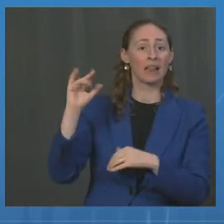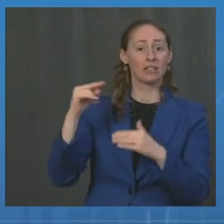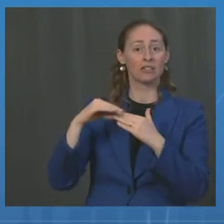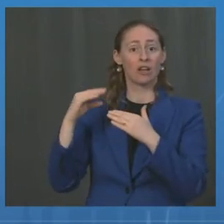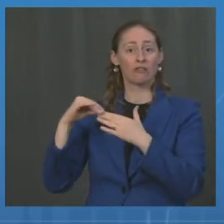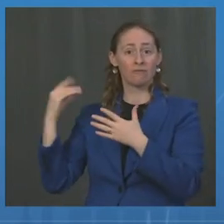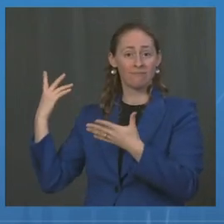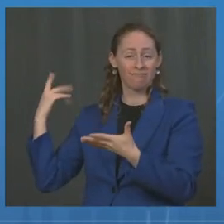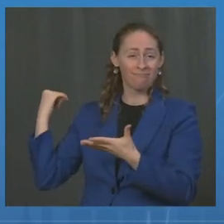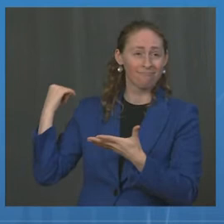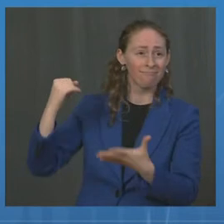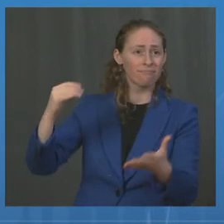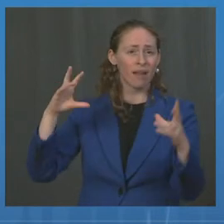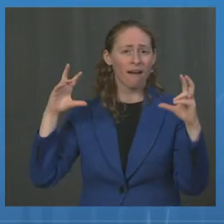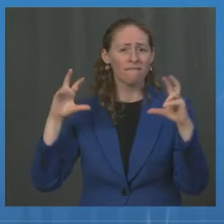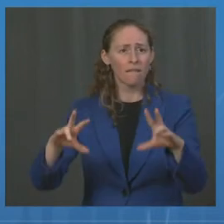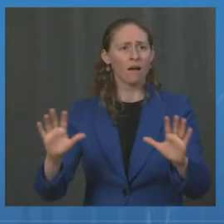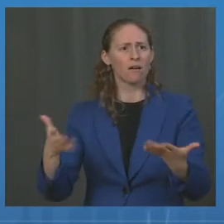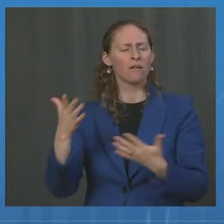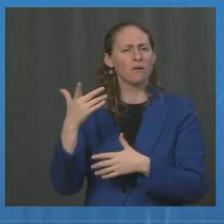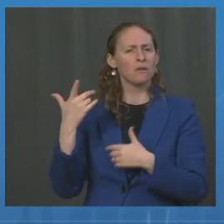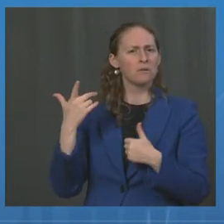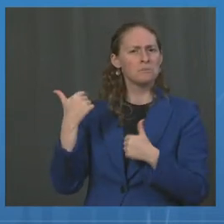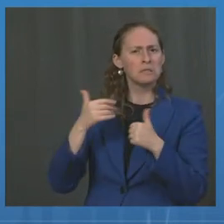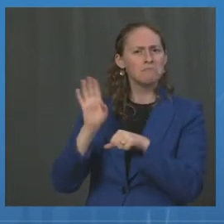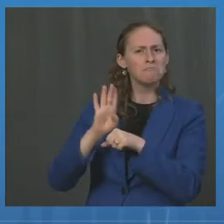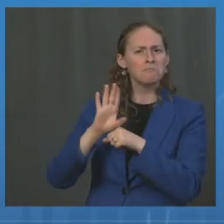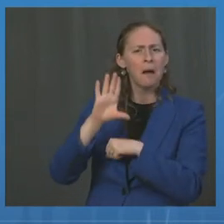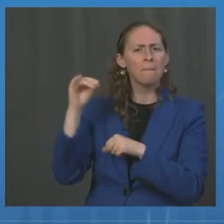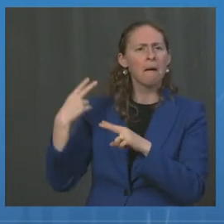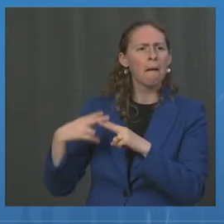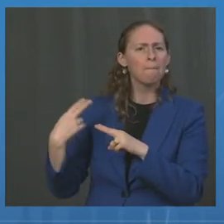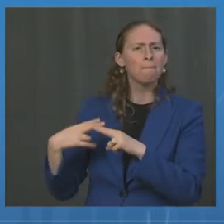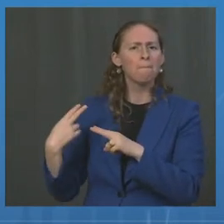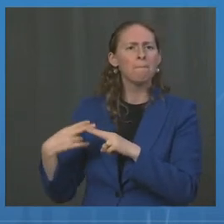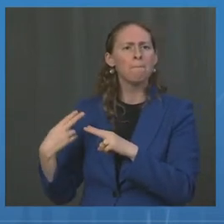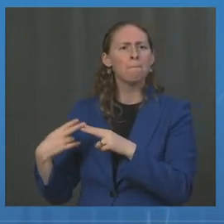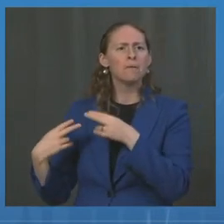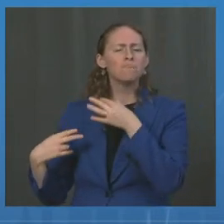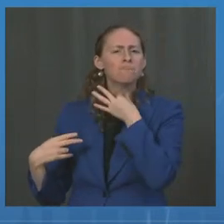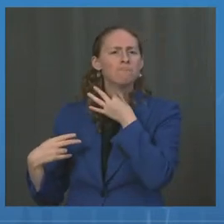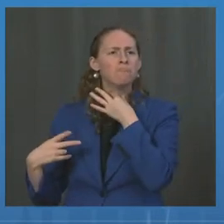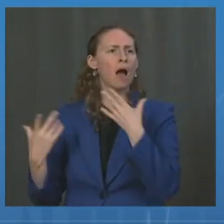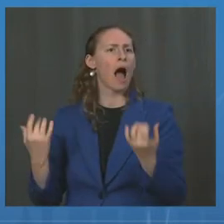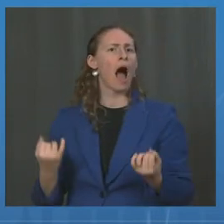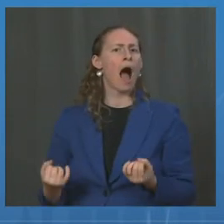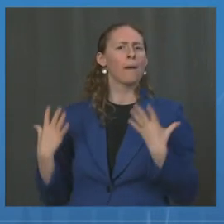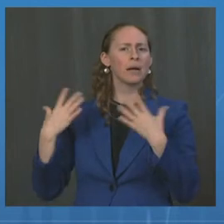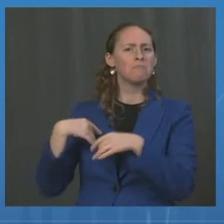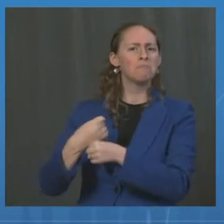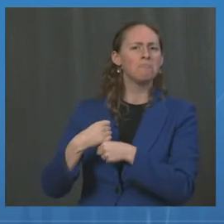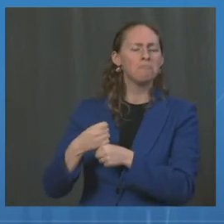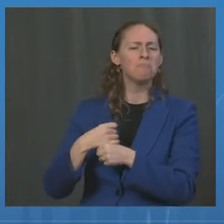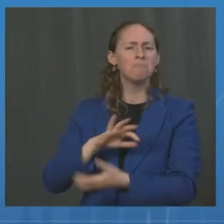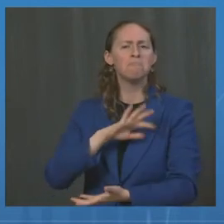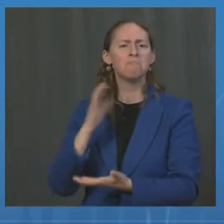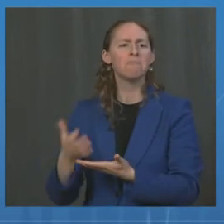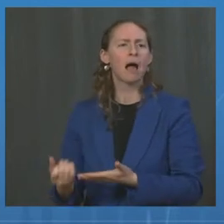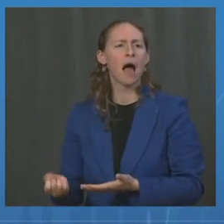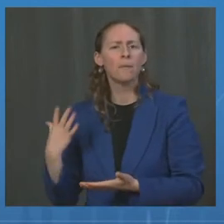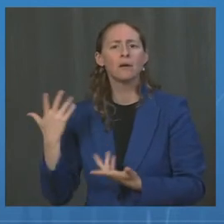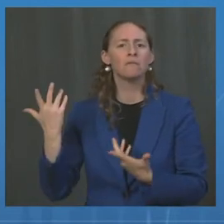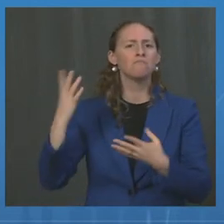What companies are involved? How many doses will be produced over what time period and